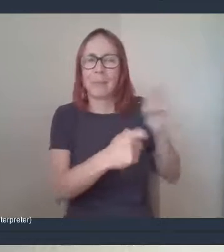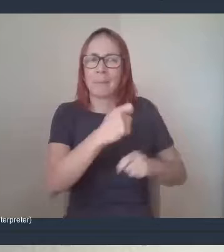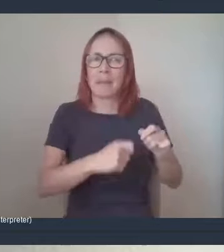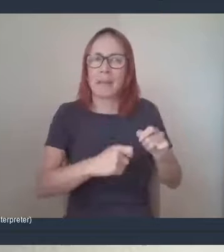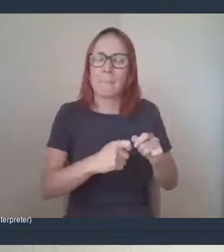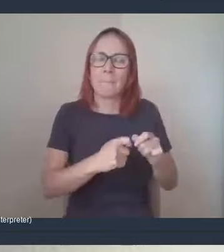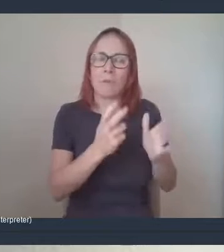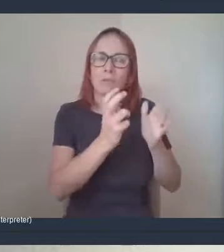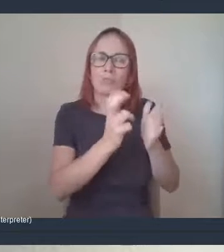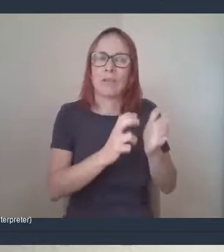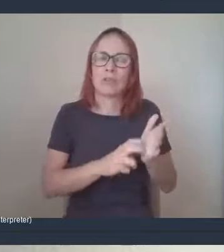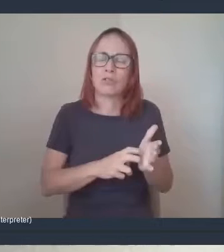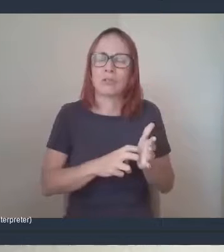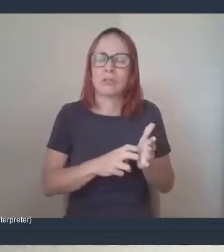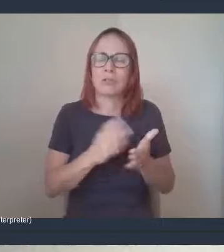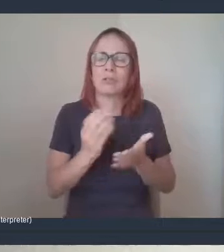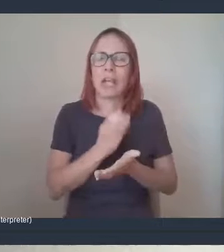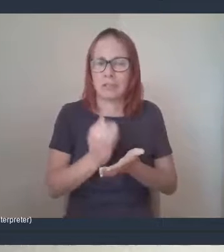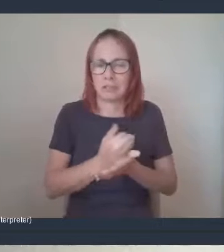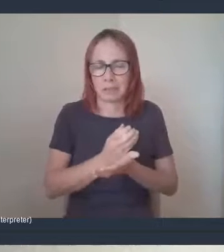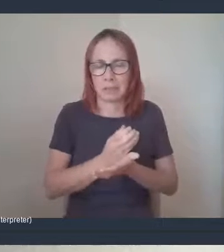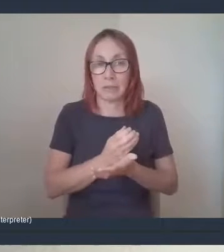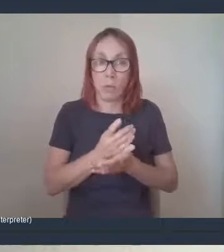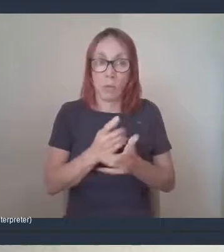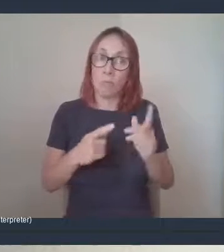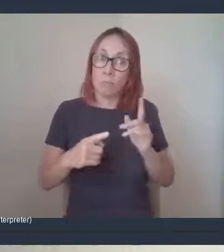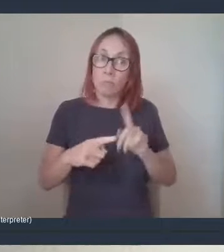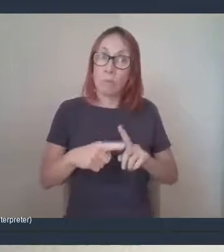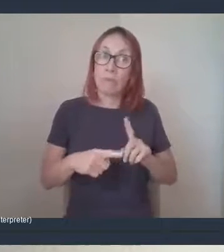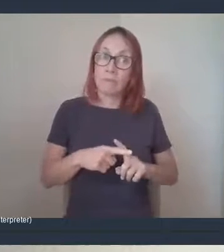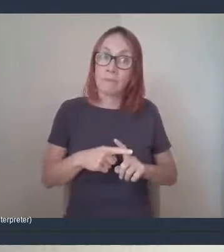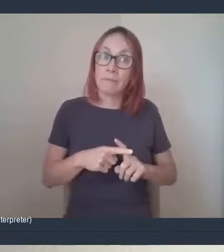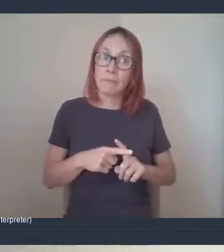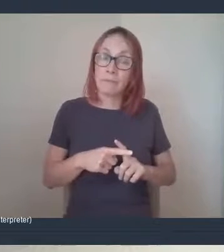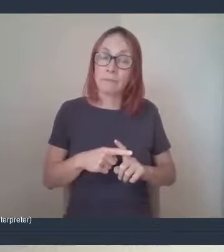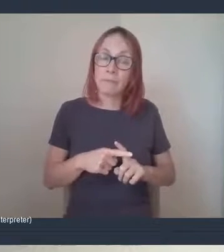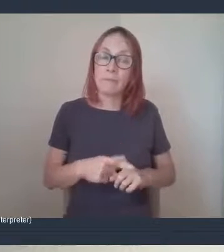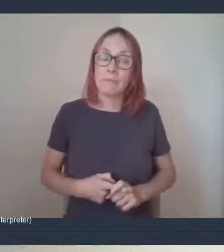Um, so yeah, it's all looking quite positive for, for the community pantry.